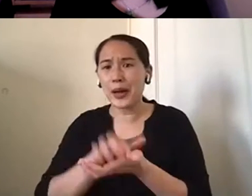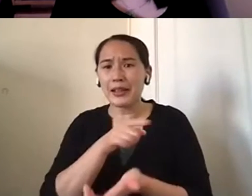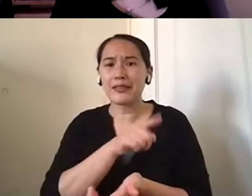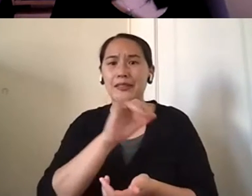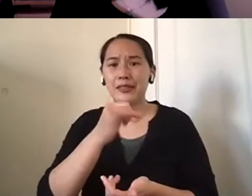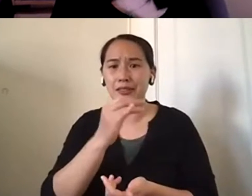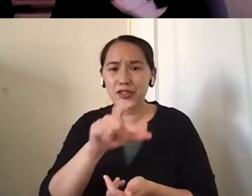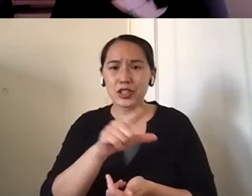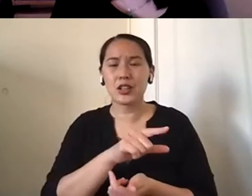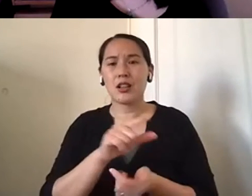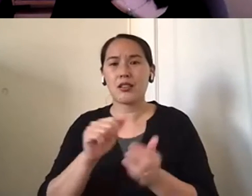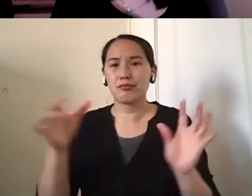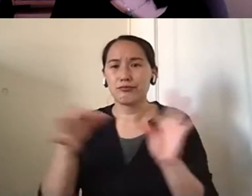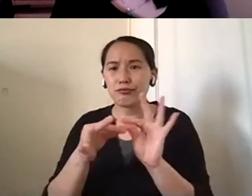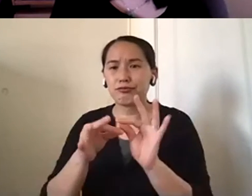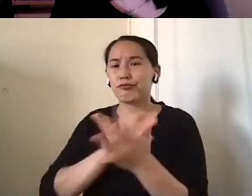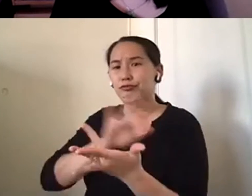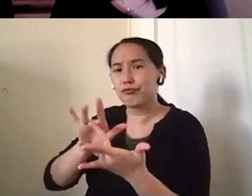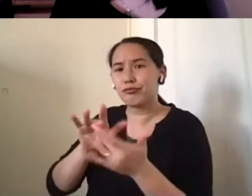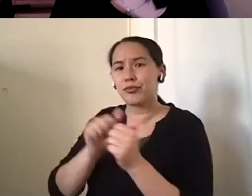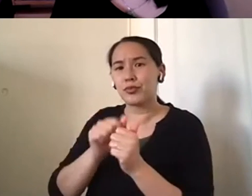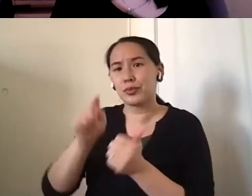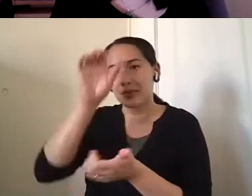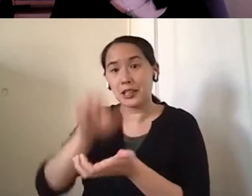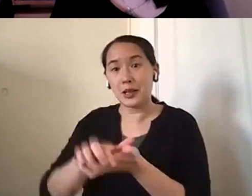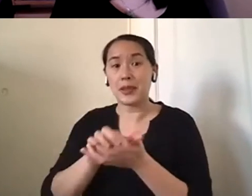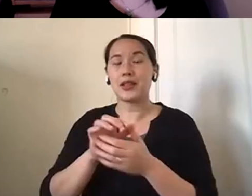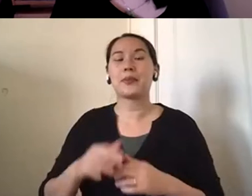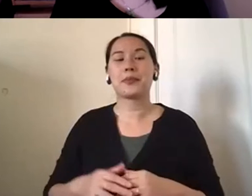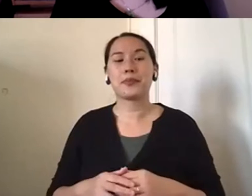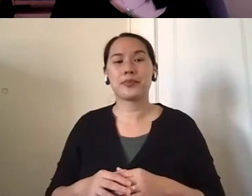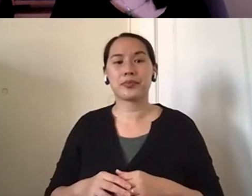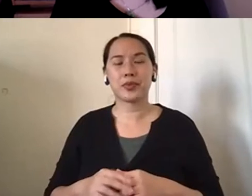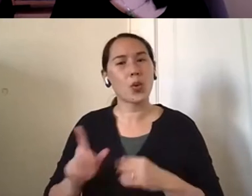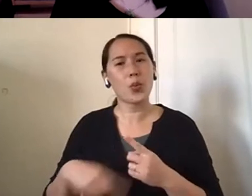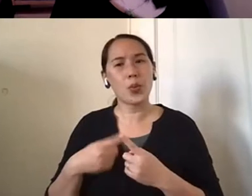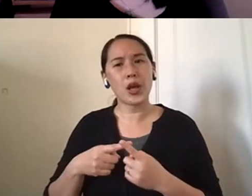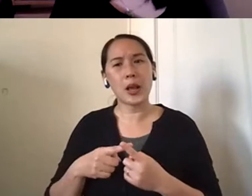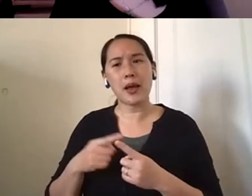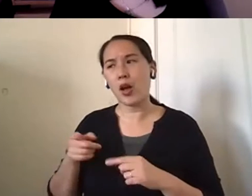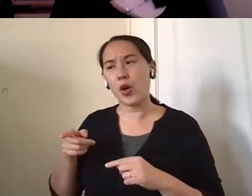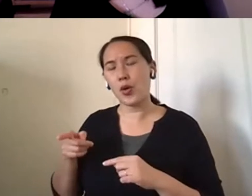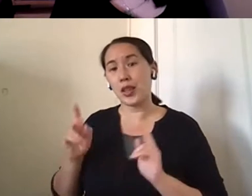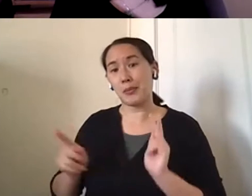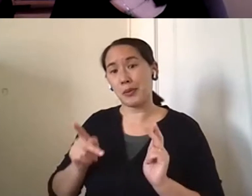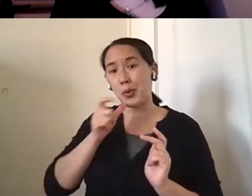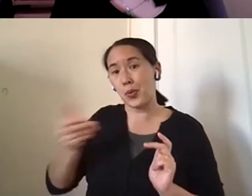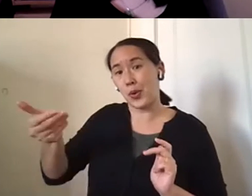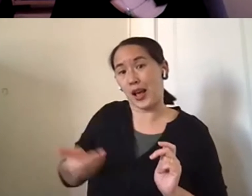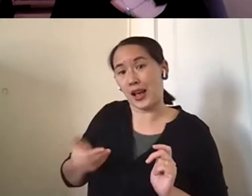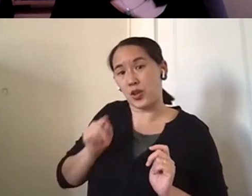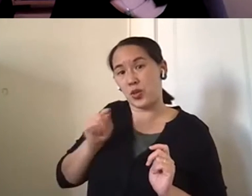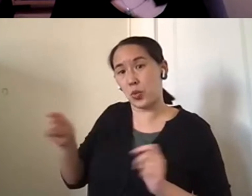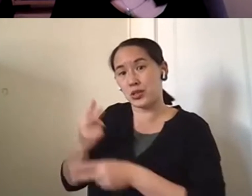um, connected with her husband and ways she found connection. Um, how about the hired caregivers, um, were there sort of